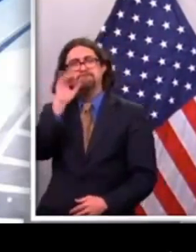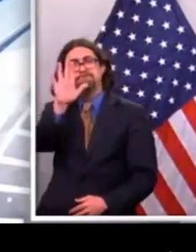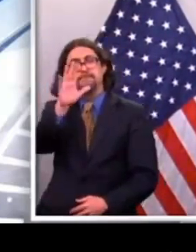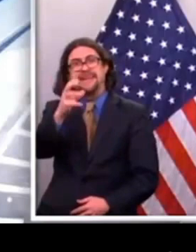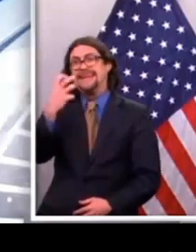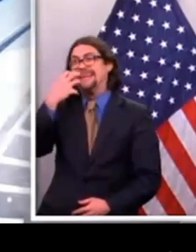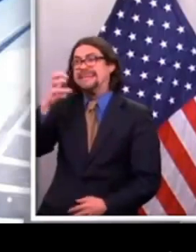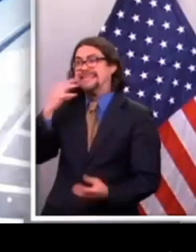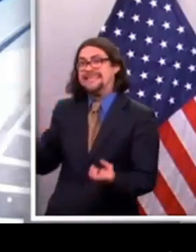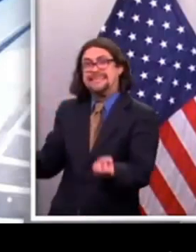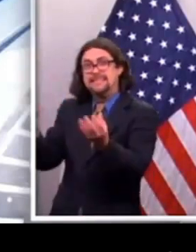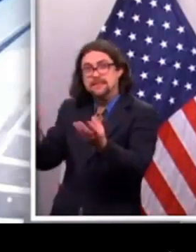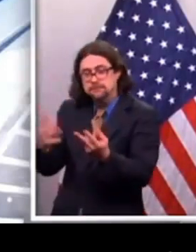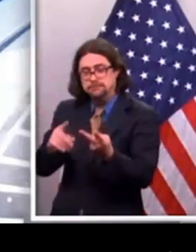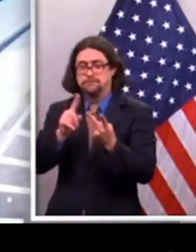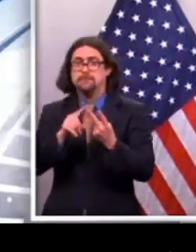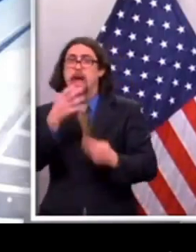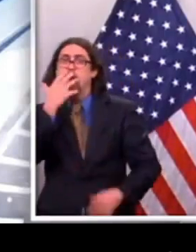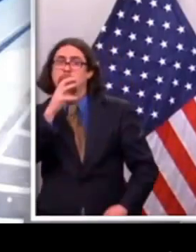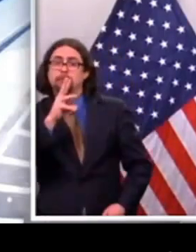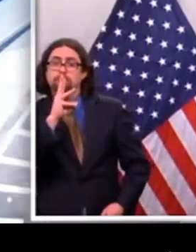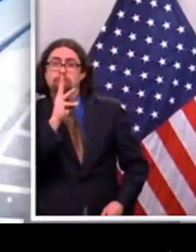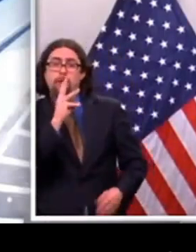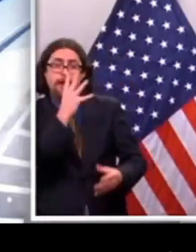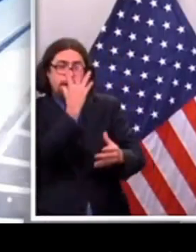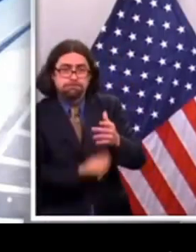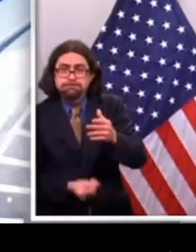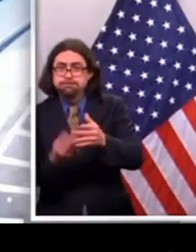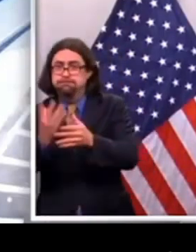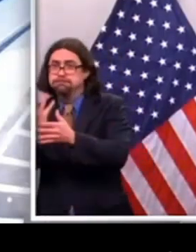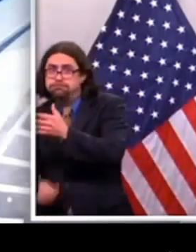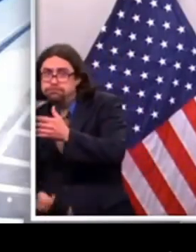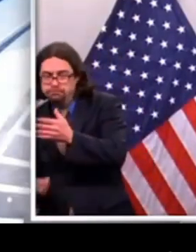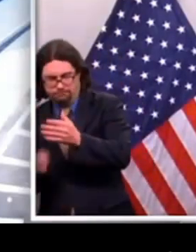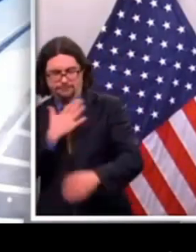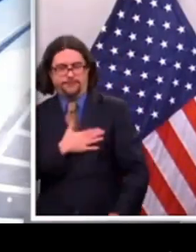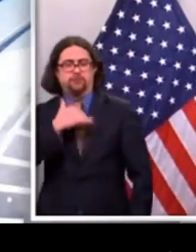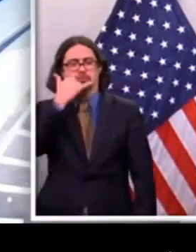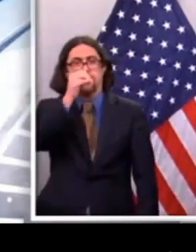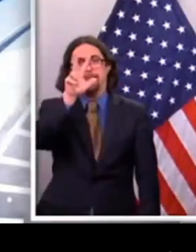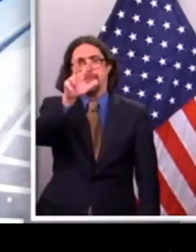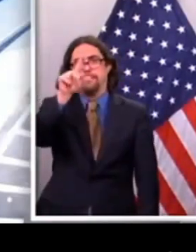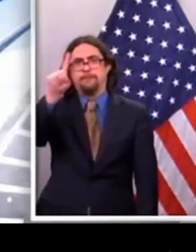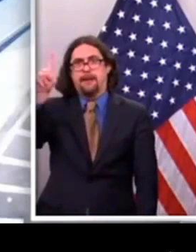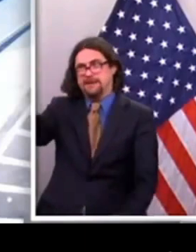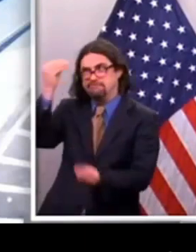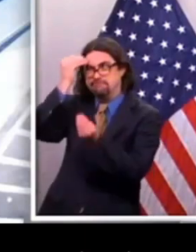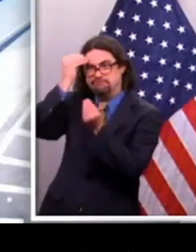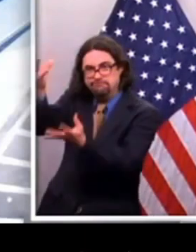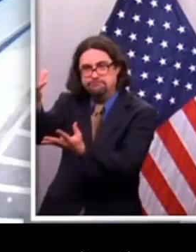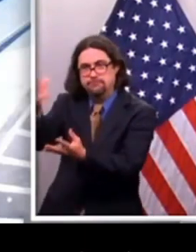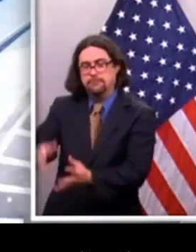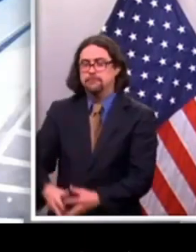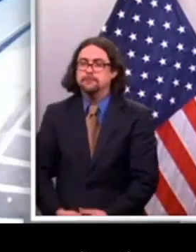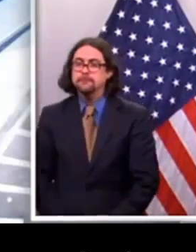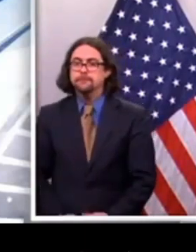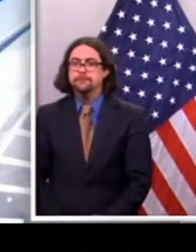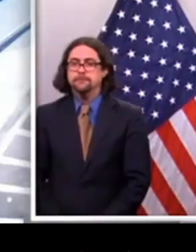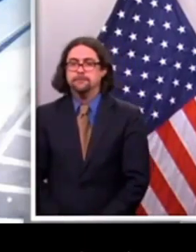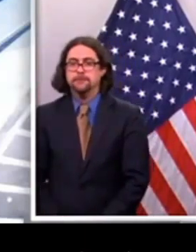Any heat and hot water disruptions, call 311 immediately. As I say, every time we face one of these situations,